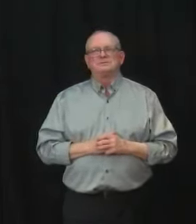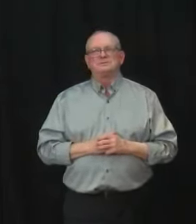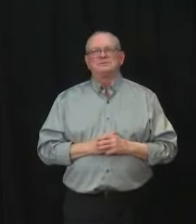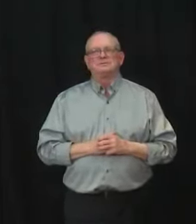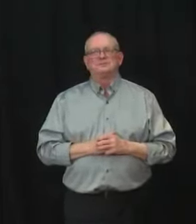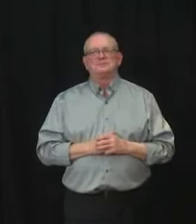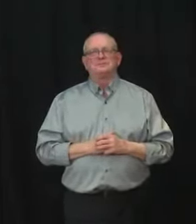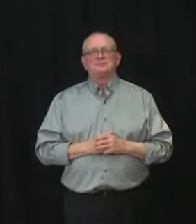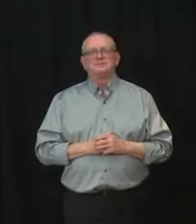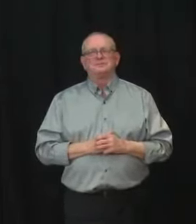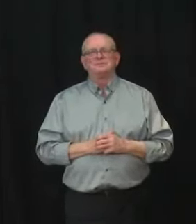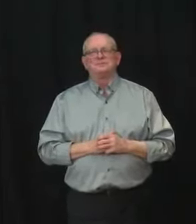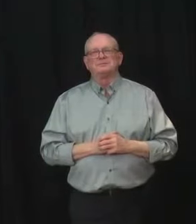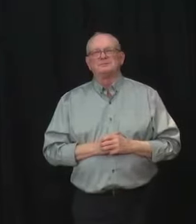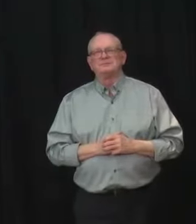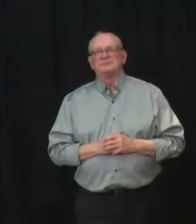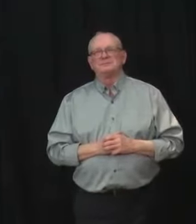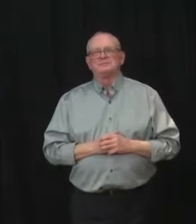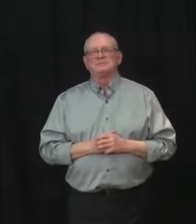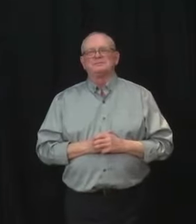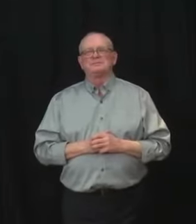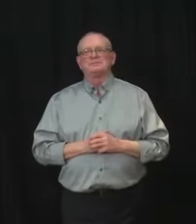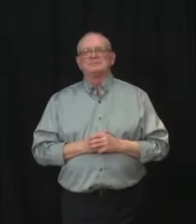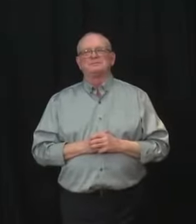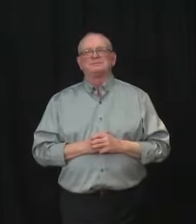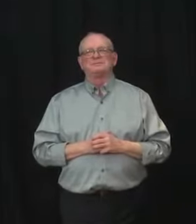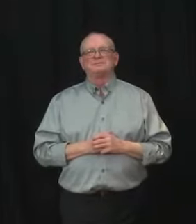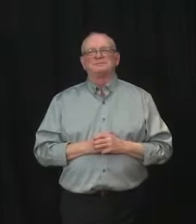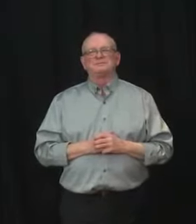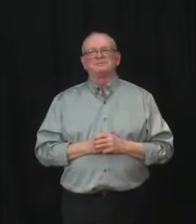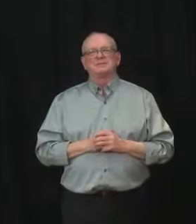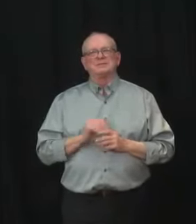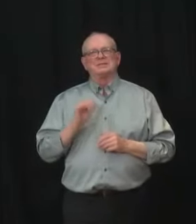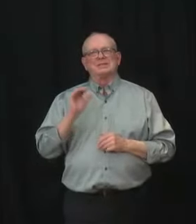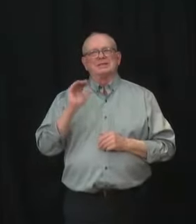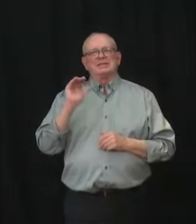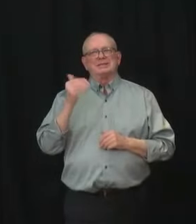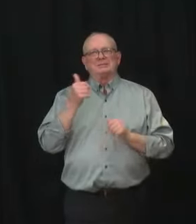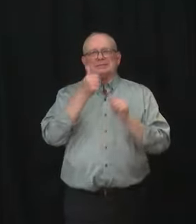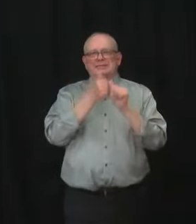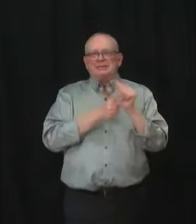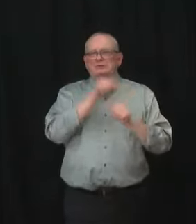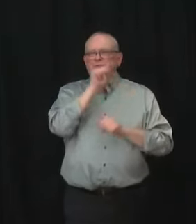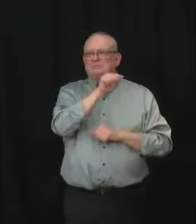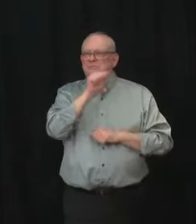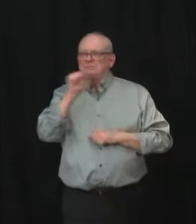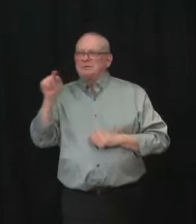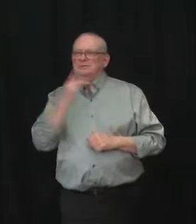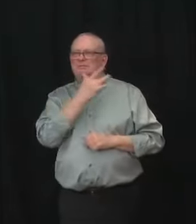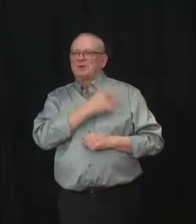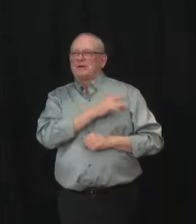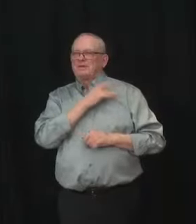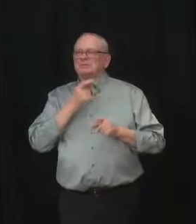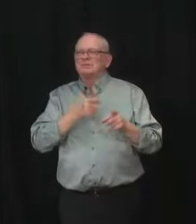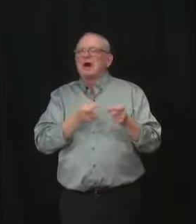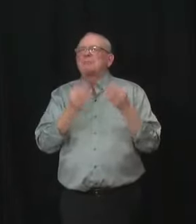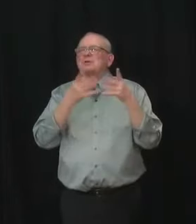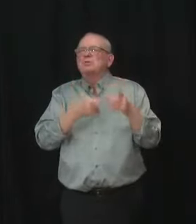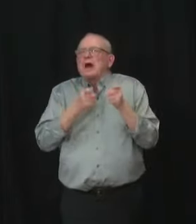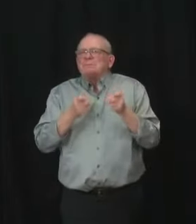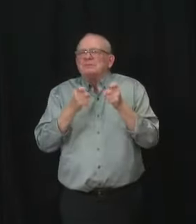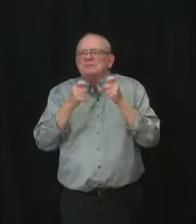rapid tests given out to each province, so much so that when you do the math, essentially it's four in Alberta